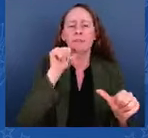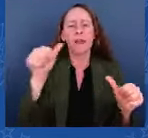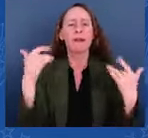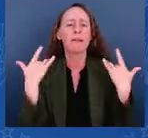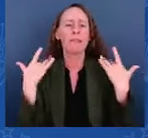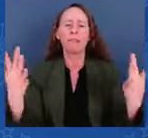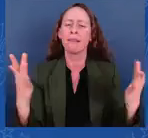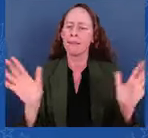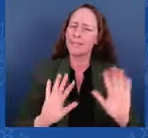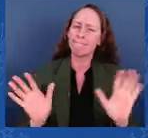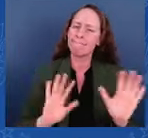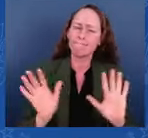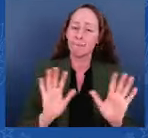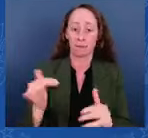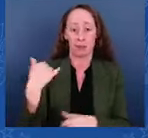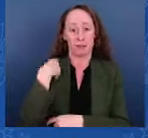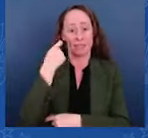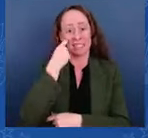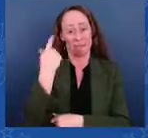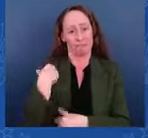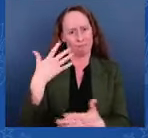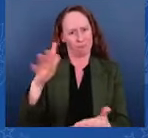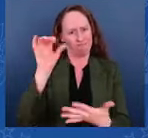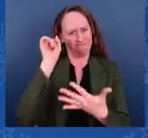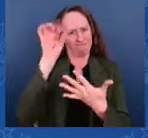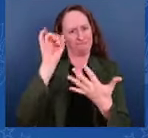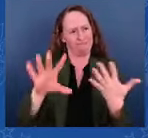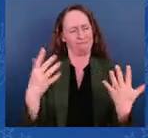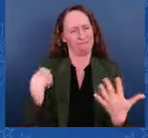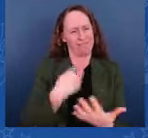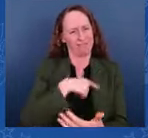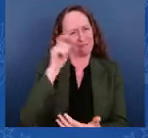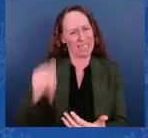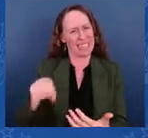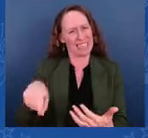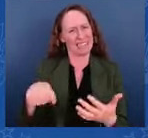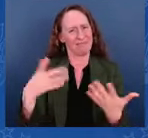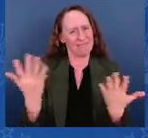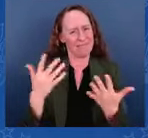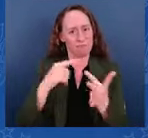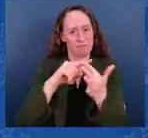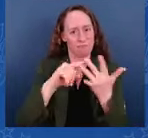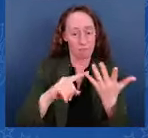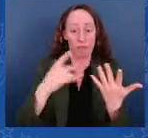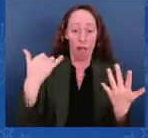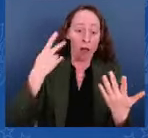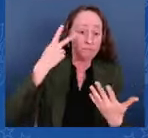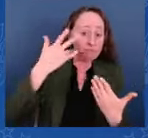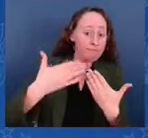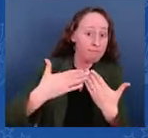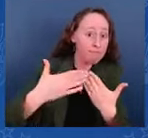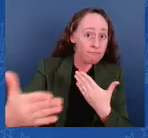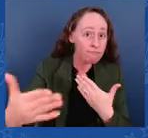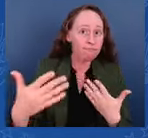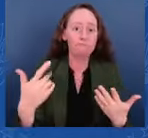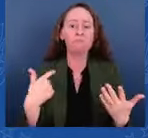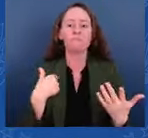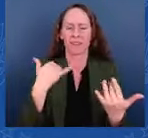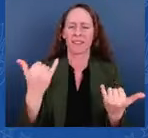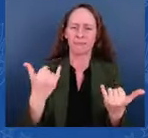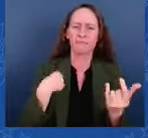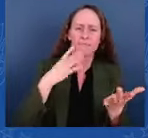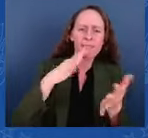secure the border. And the weeks ahead — and I mean the weeks ahead — I'll speak to how we can make our immigration system more fair and more just.